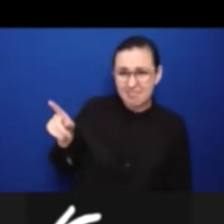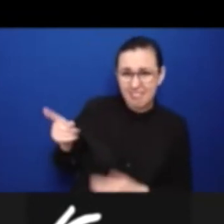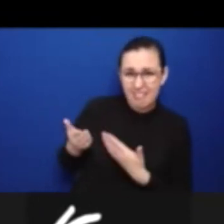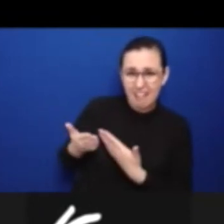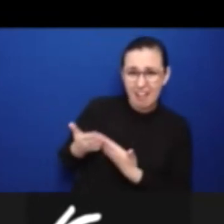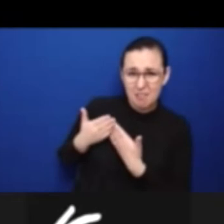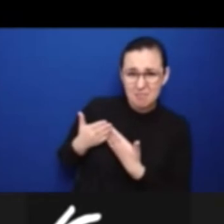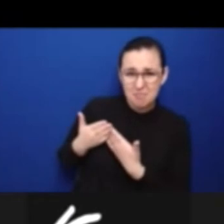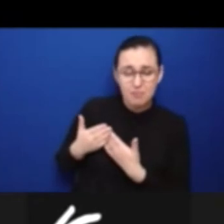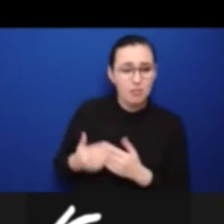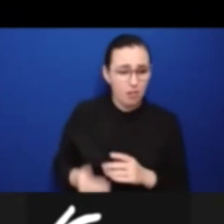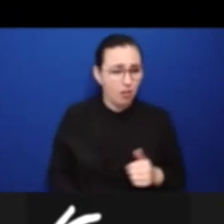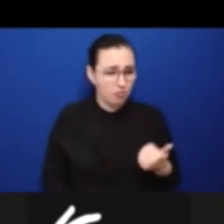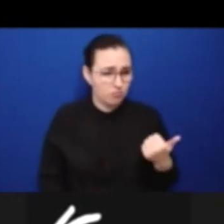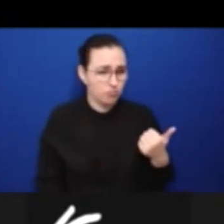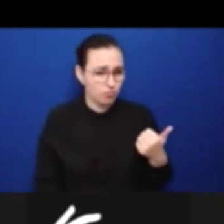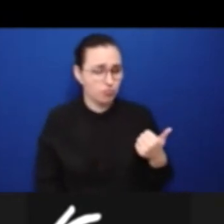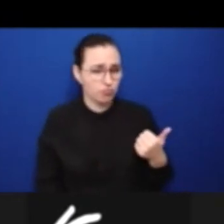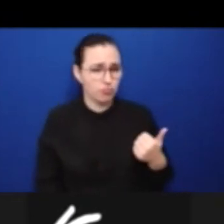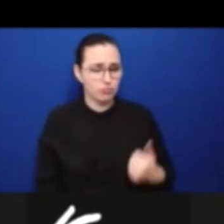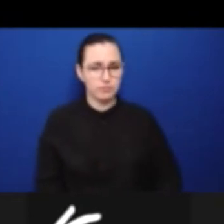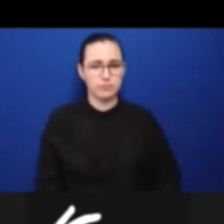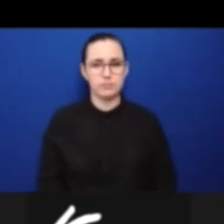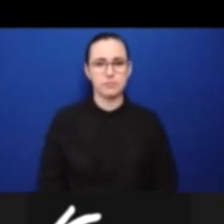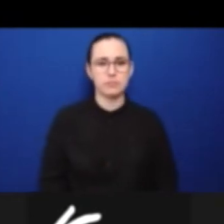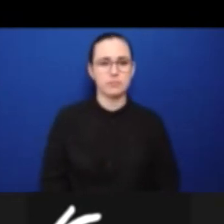Yes, I can share.